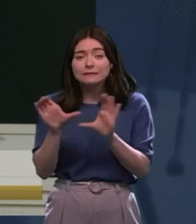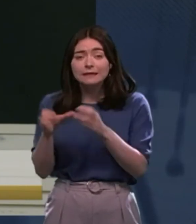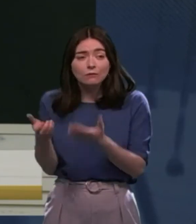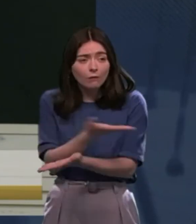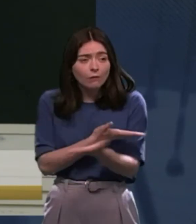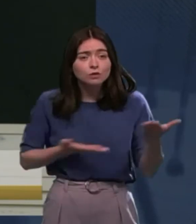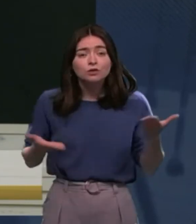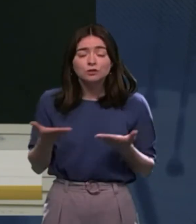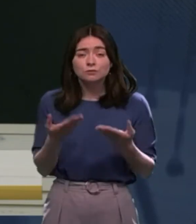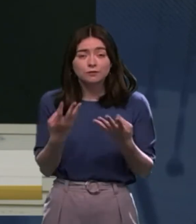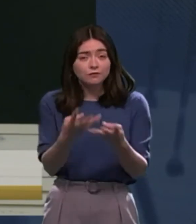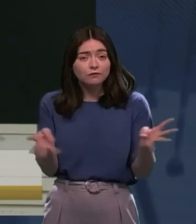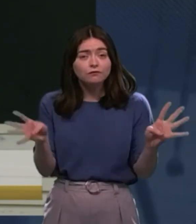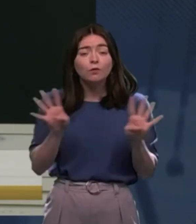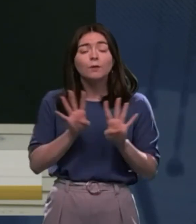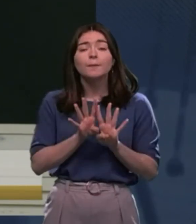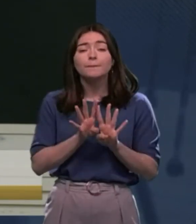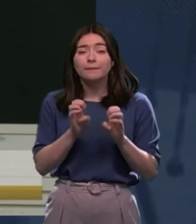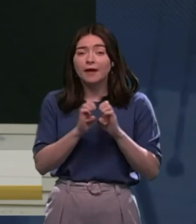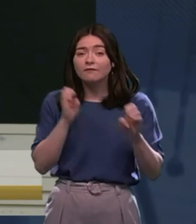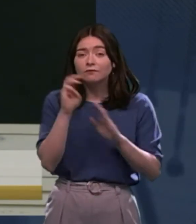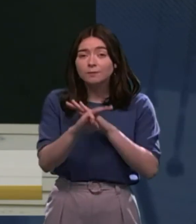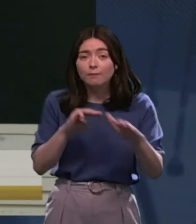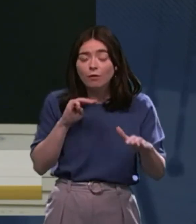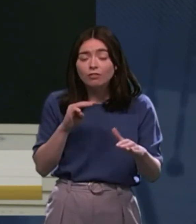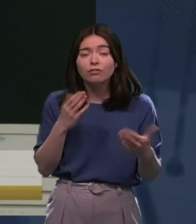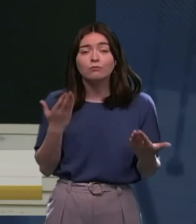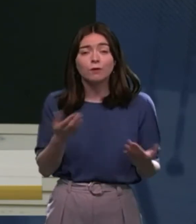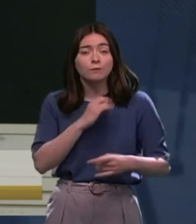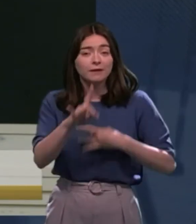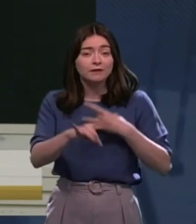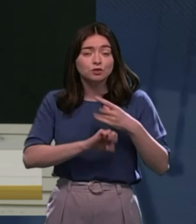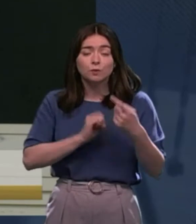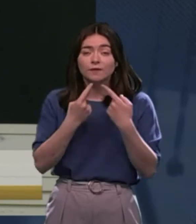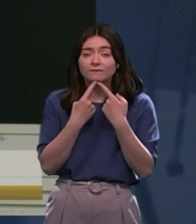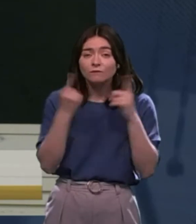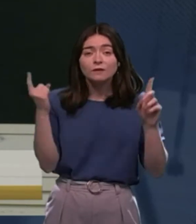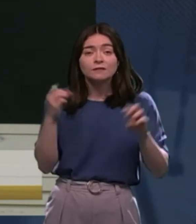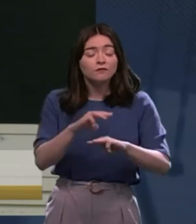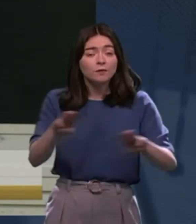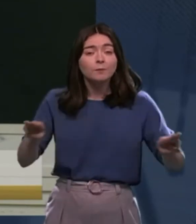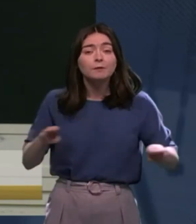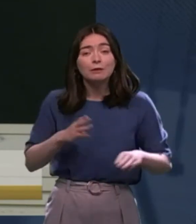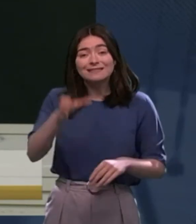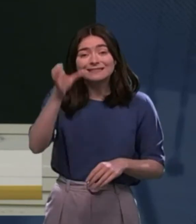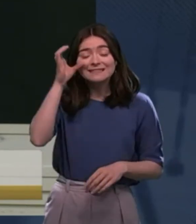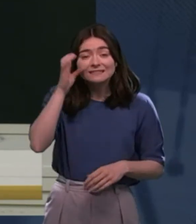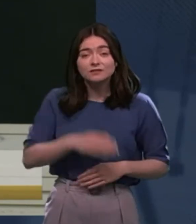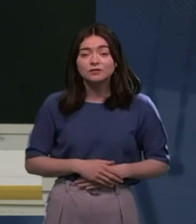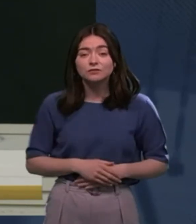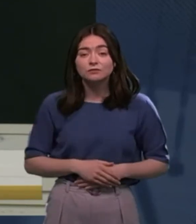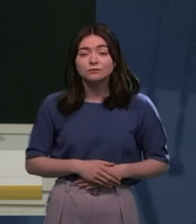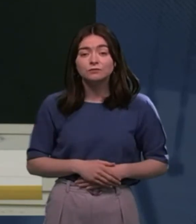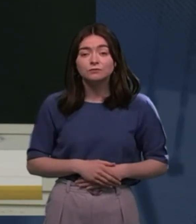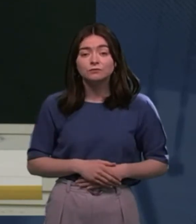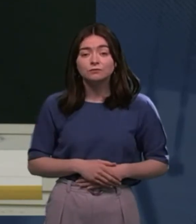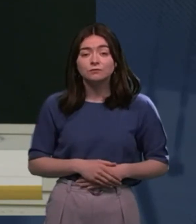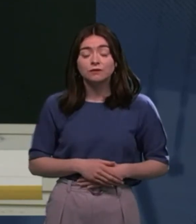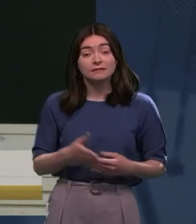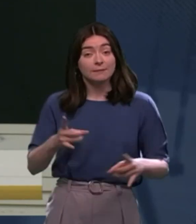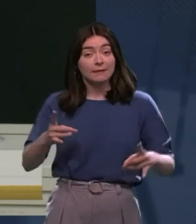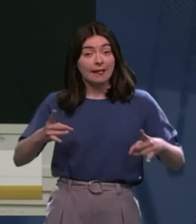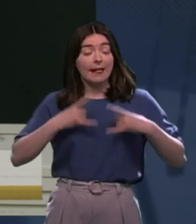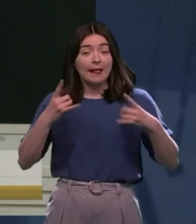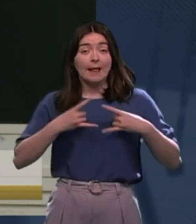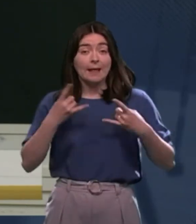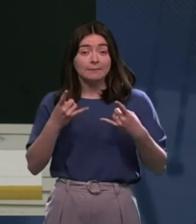a forum, we have a stakeholder forum every month where we ensure the voice of the person is heard. I think Anya, and I'm happy to send you the